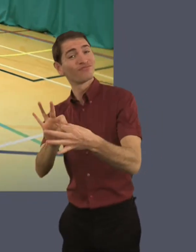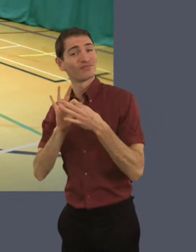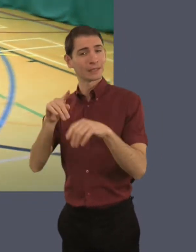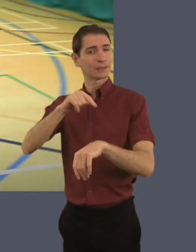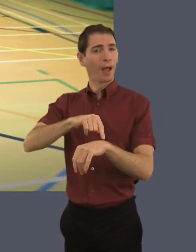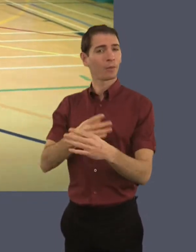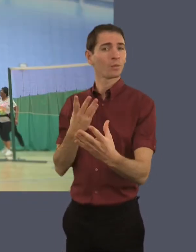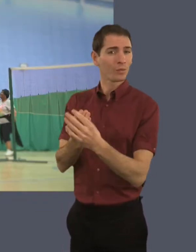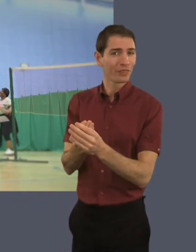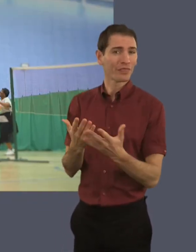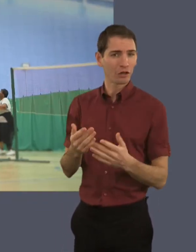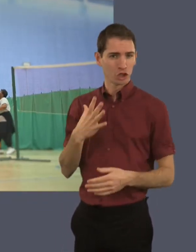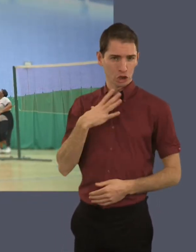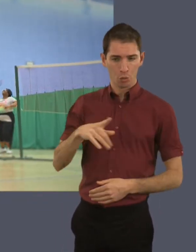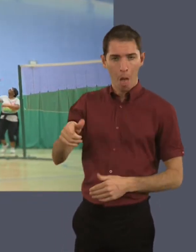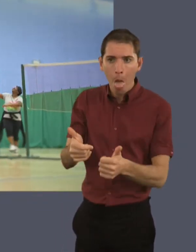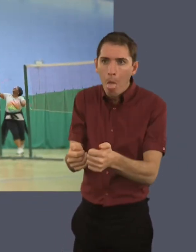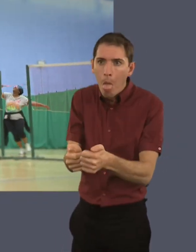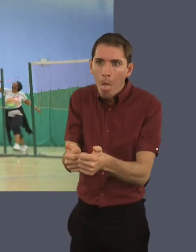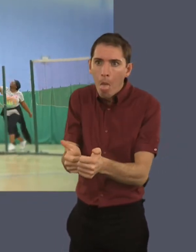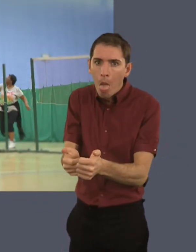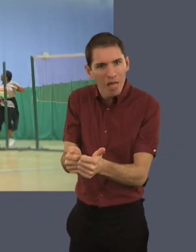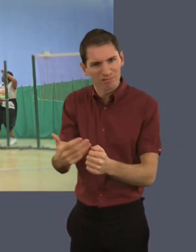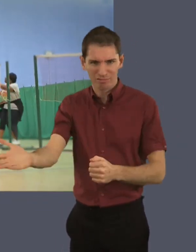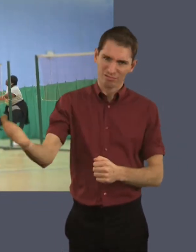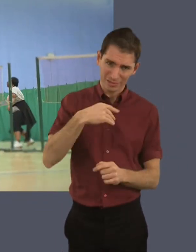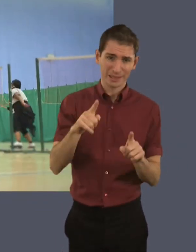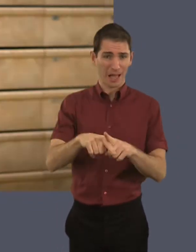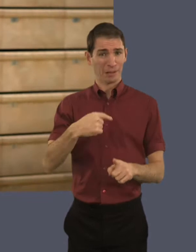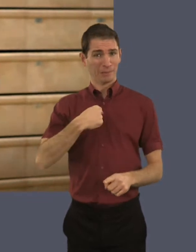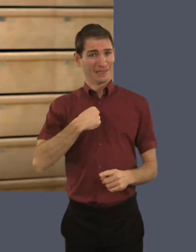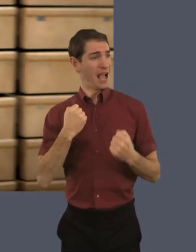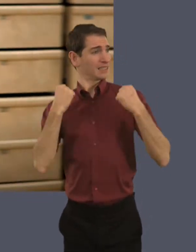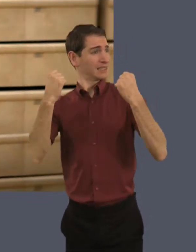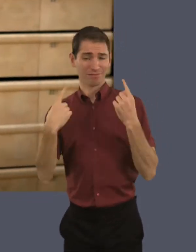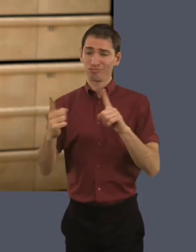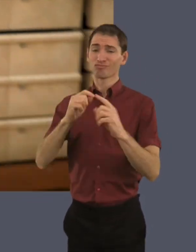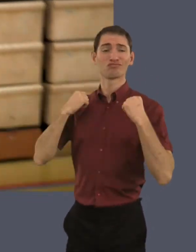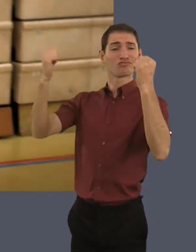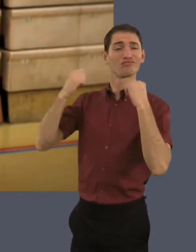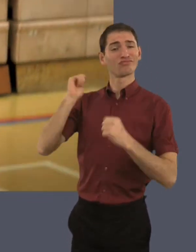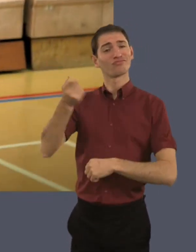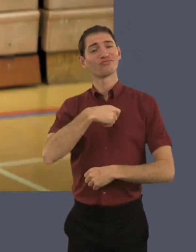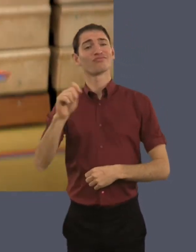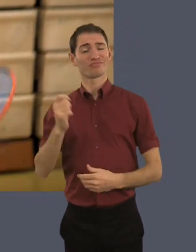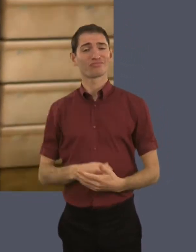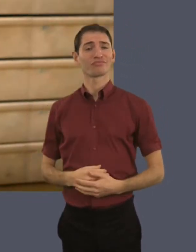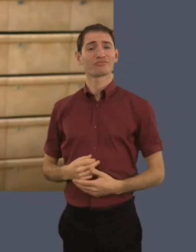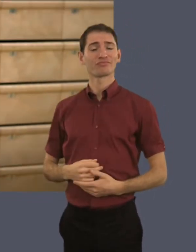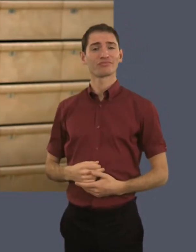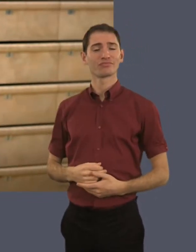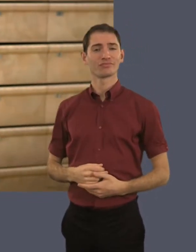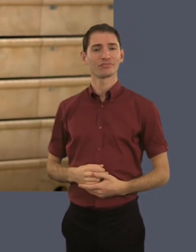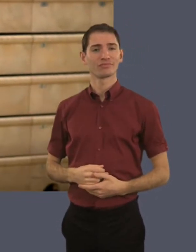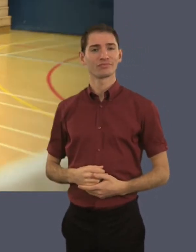of us having some time together, of him coming off the console and also getting some